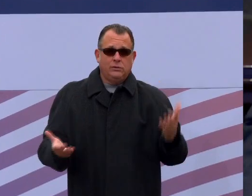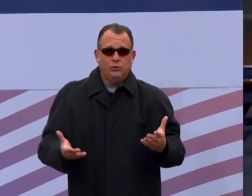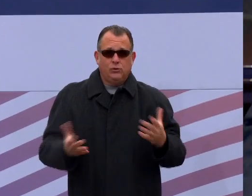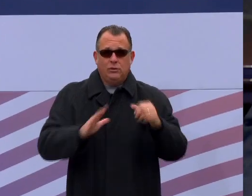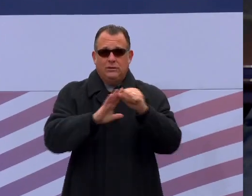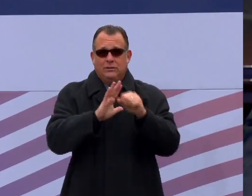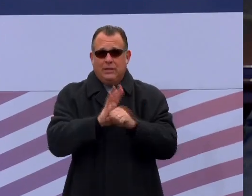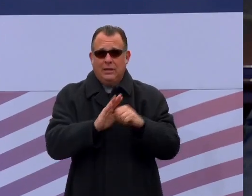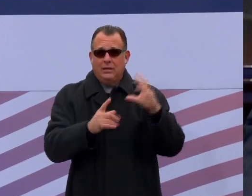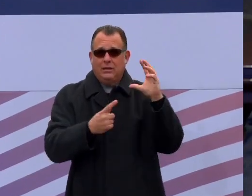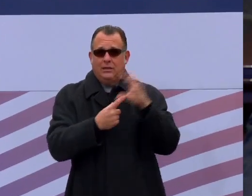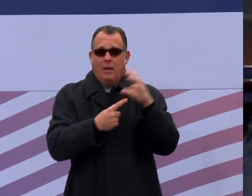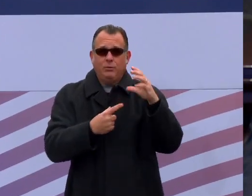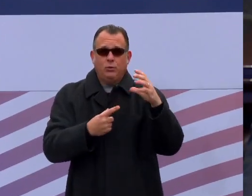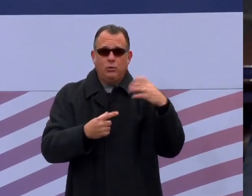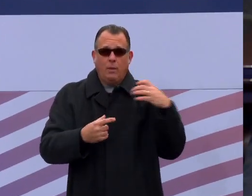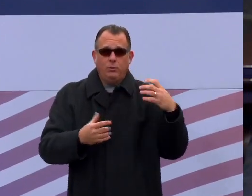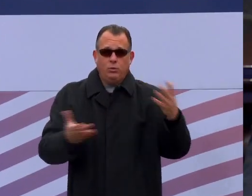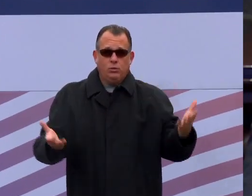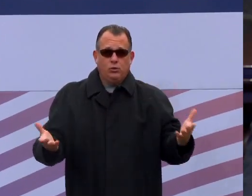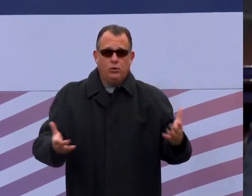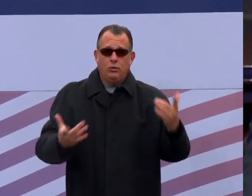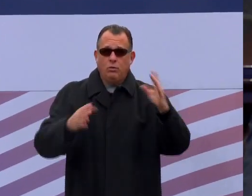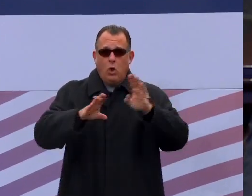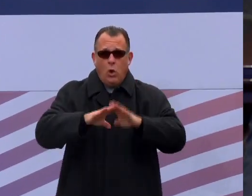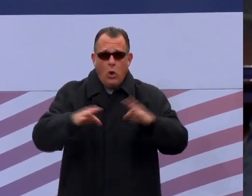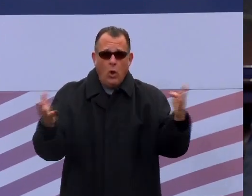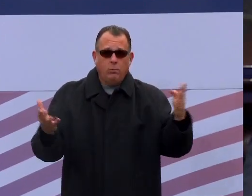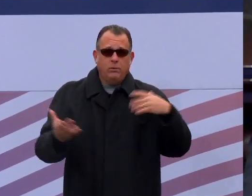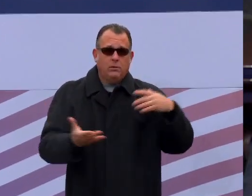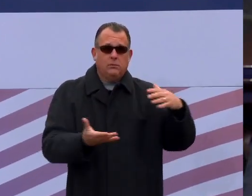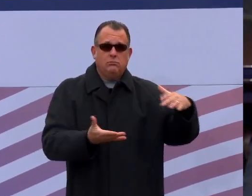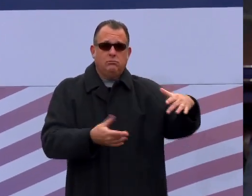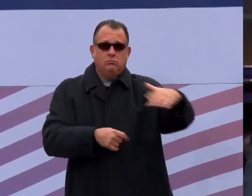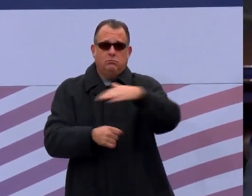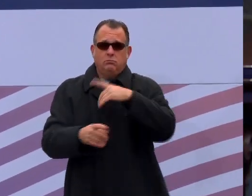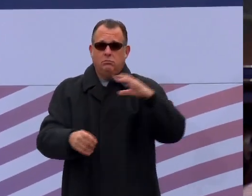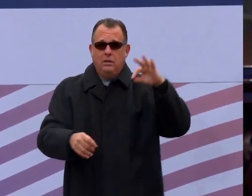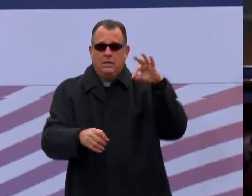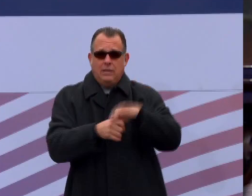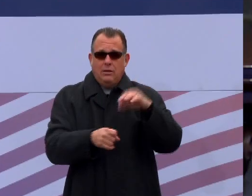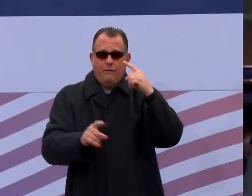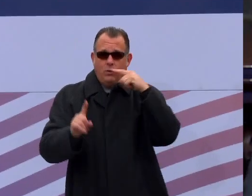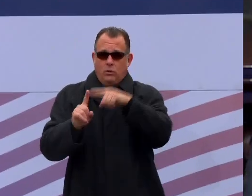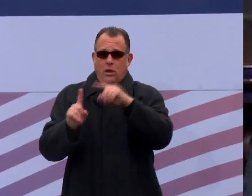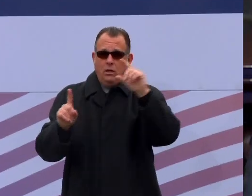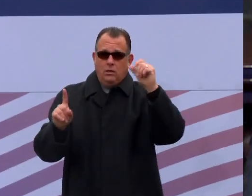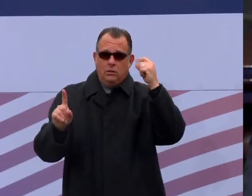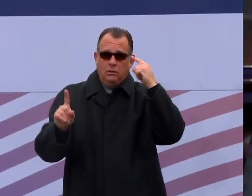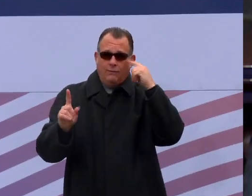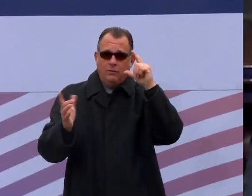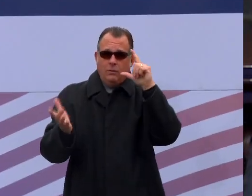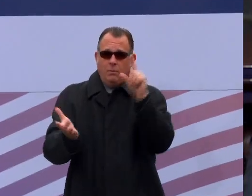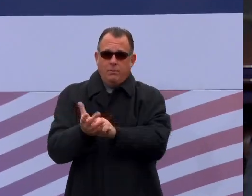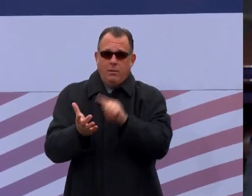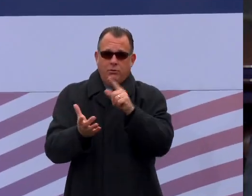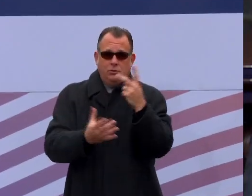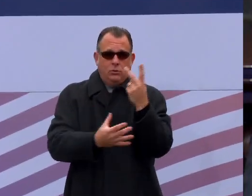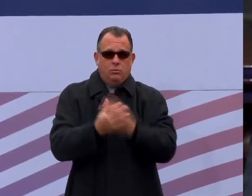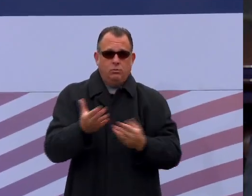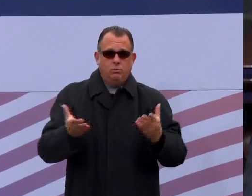the returns of the election for Lieutenant Governor of this Commonwealth, and published the same in the presence of both houses of the General Assembly.